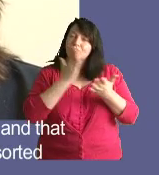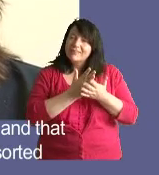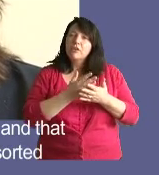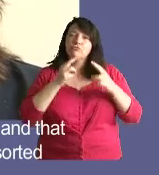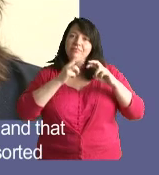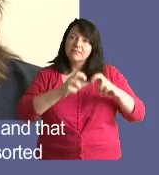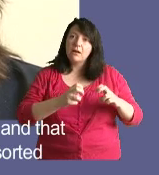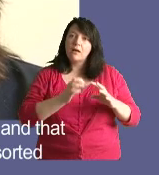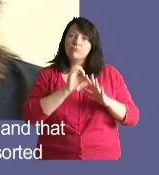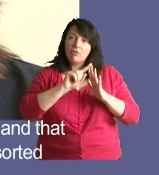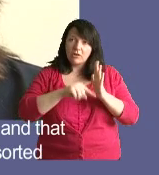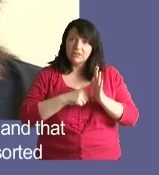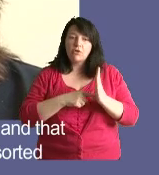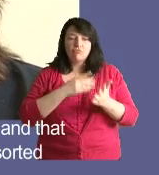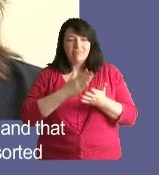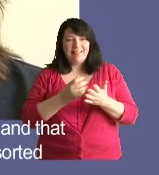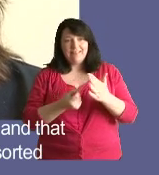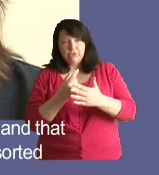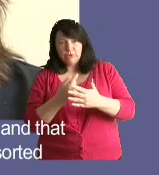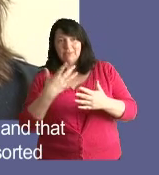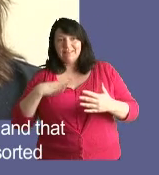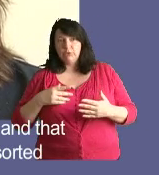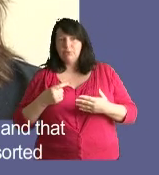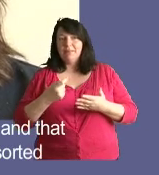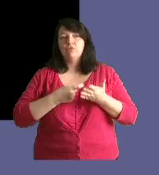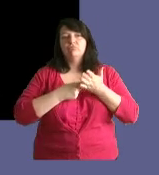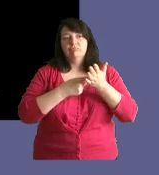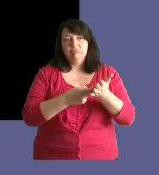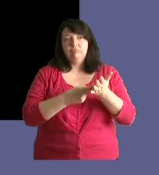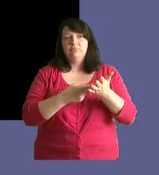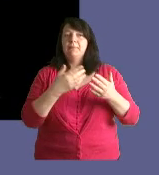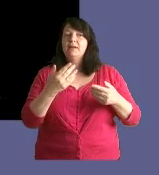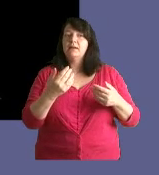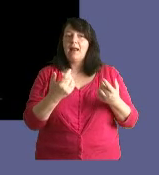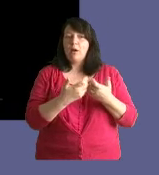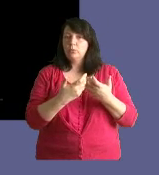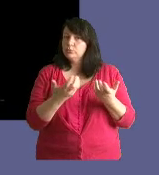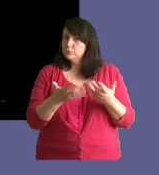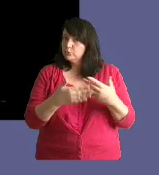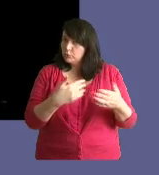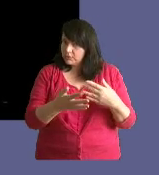was real evidence based and that these are the real issues that need to be sorted and real recommendations.